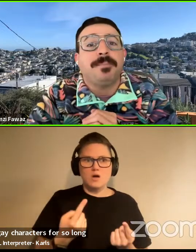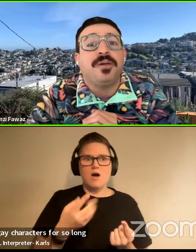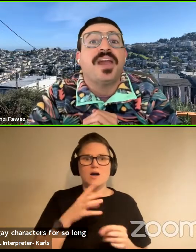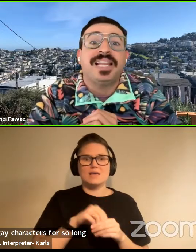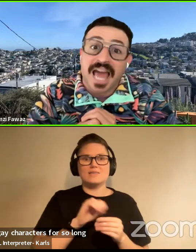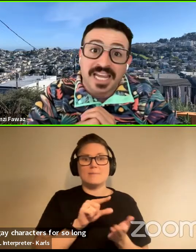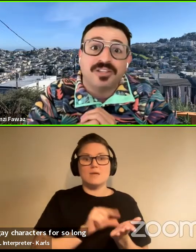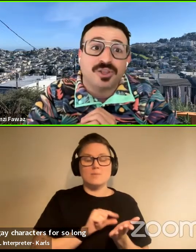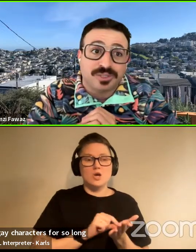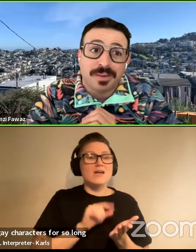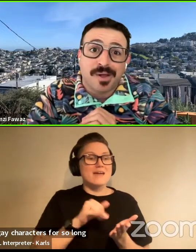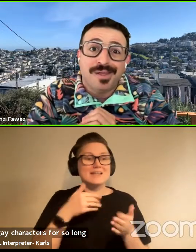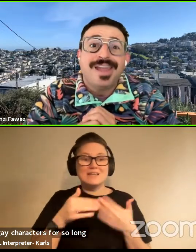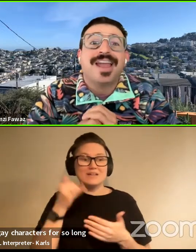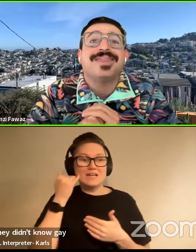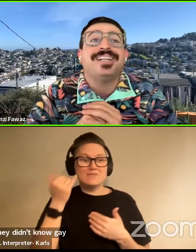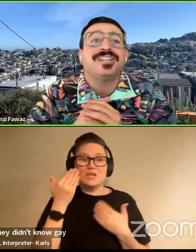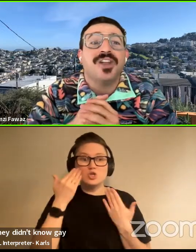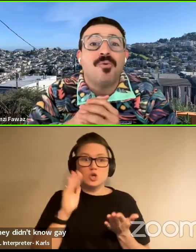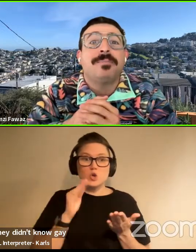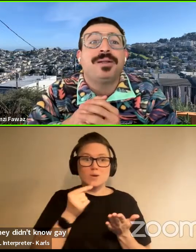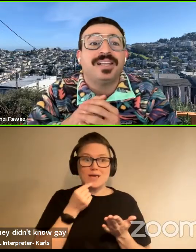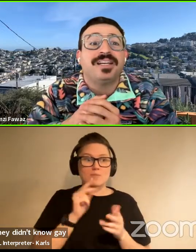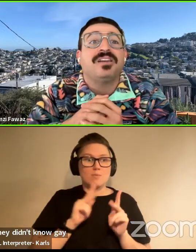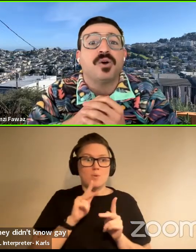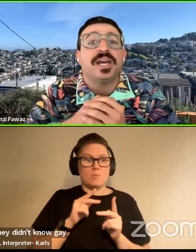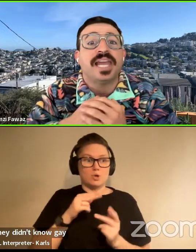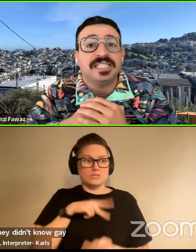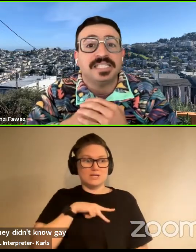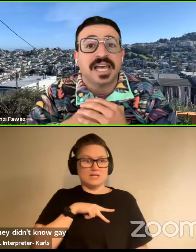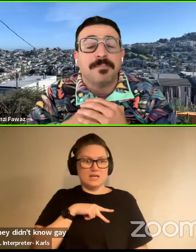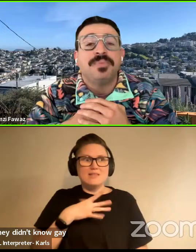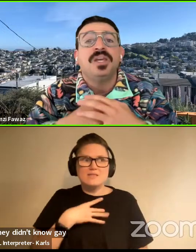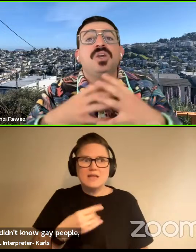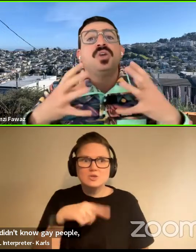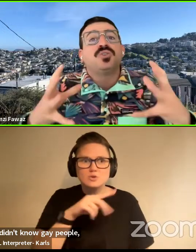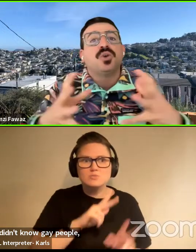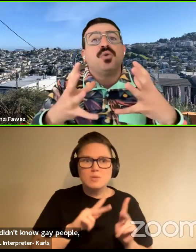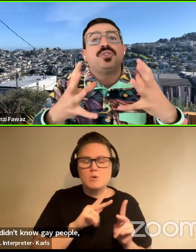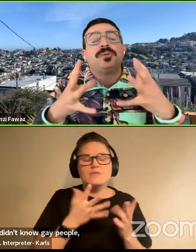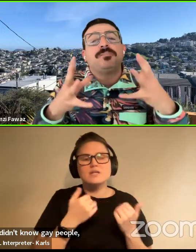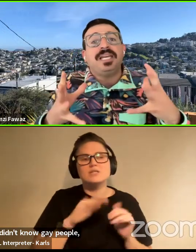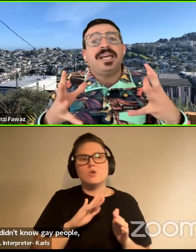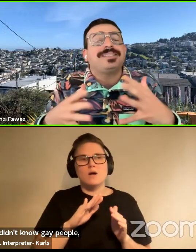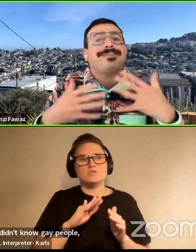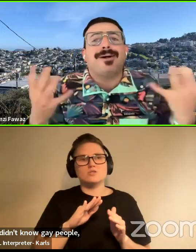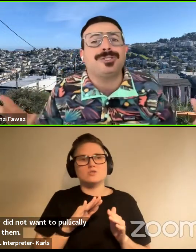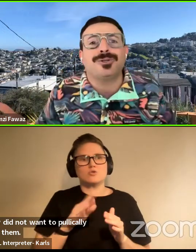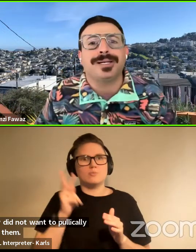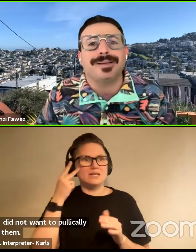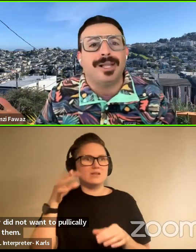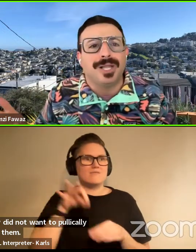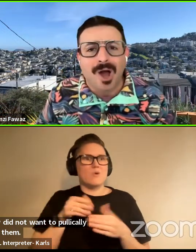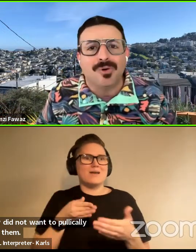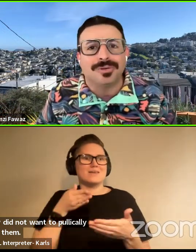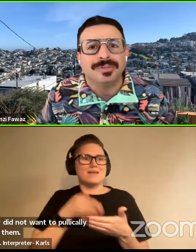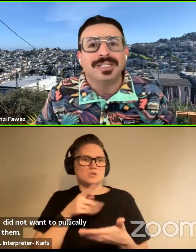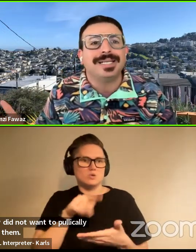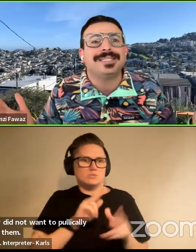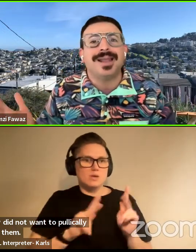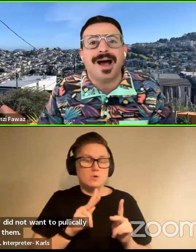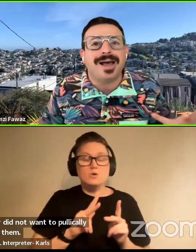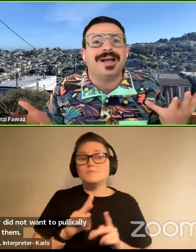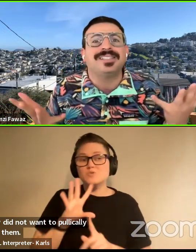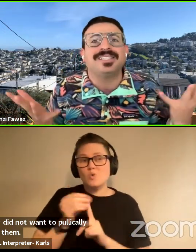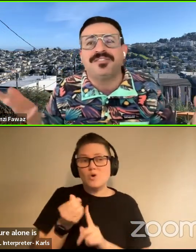didn't know gay people, they liked those people. And they did not want to politically vote against them. So to me, it's culture alone